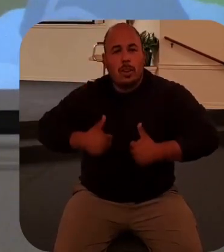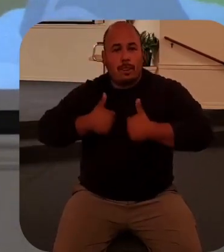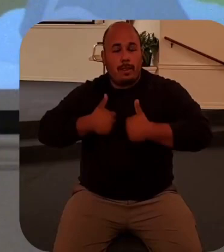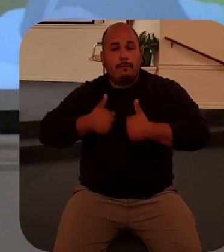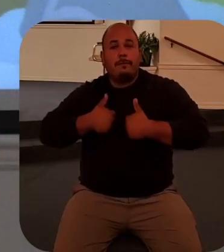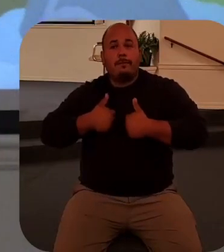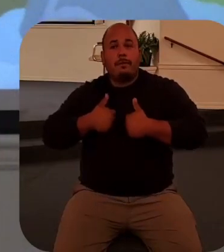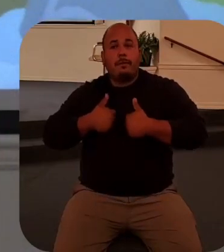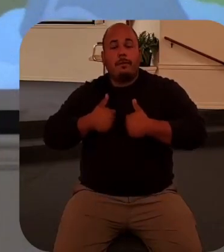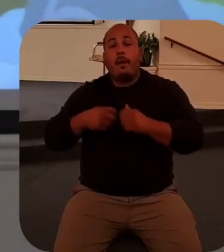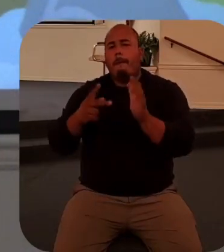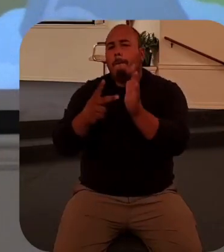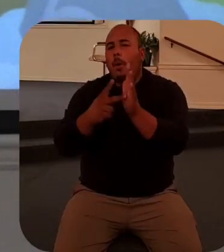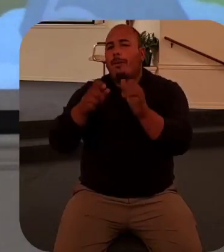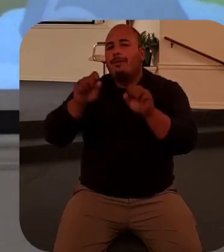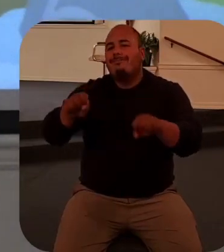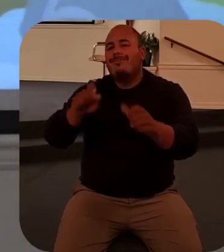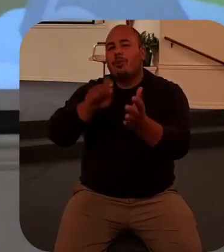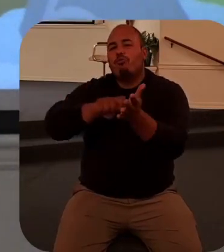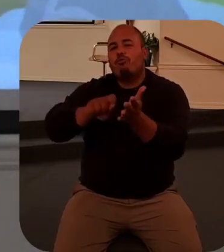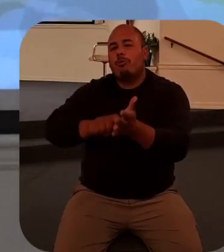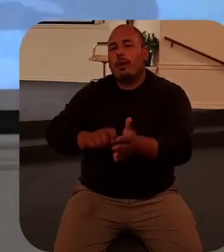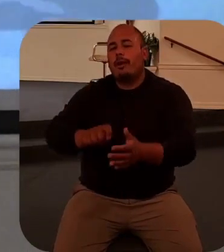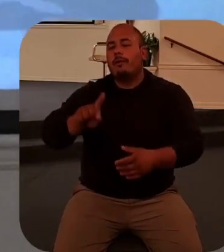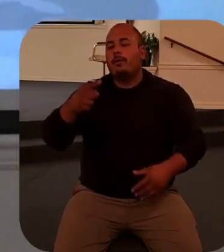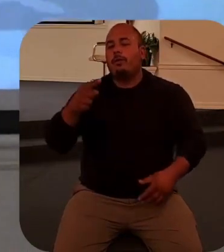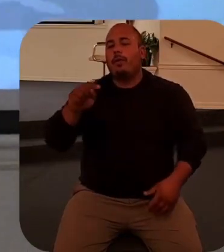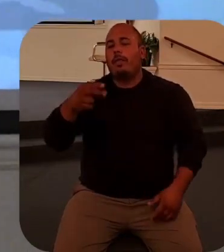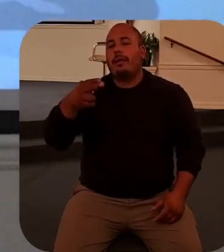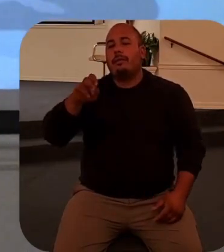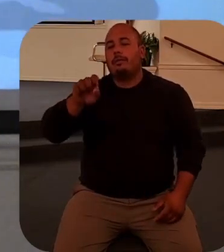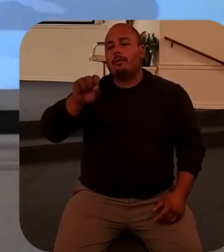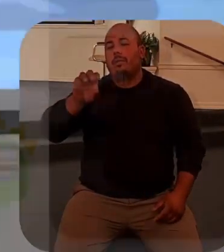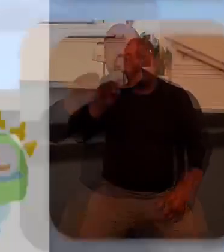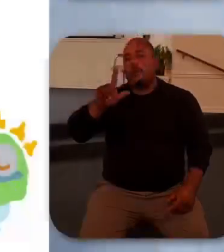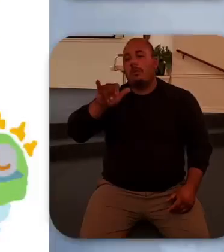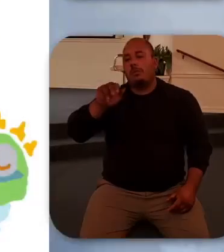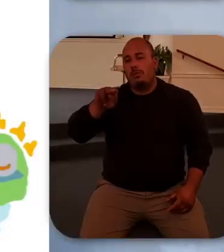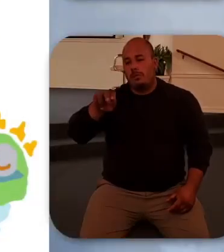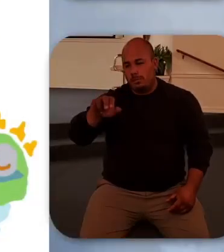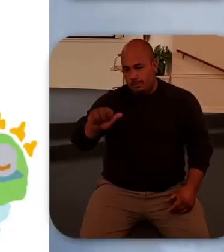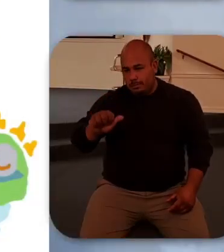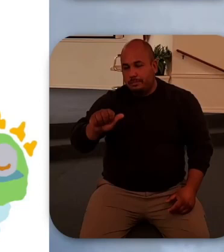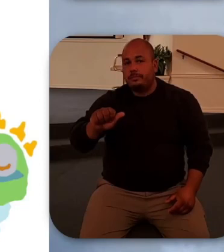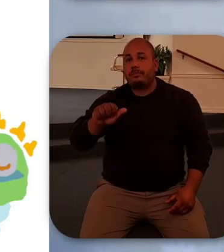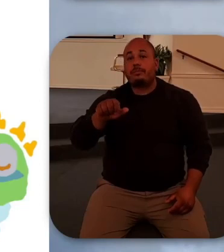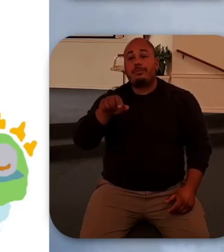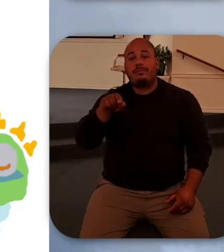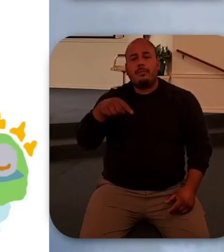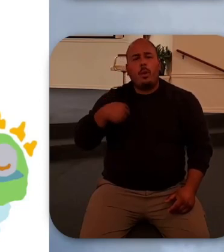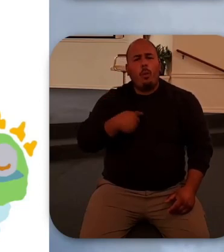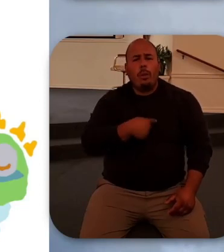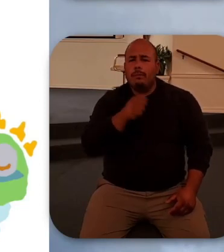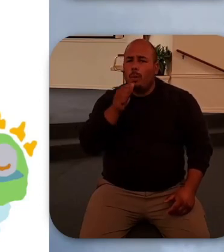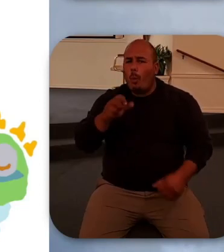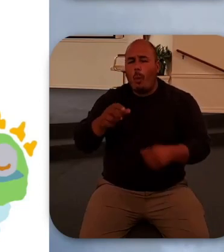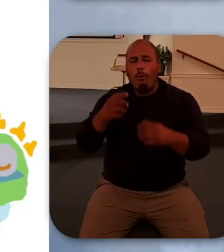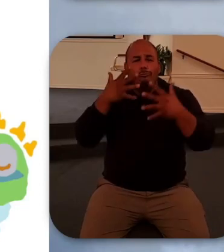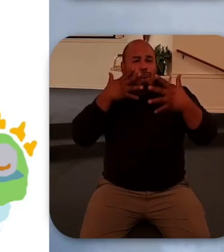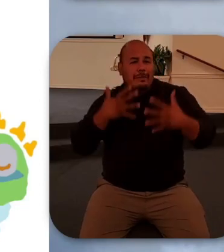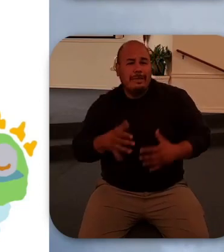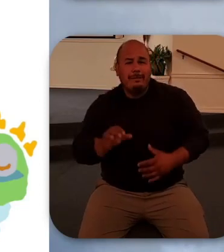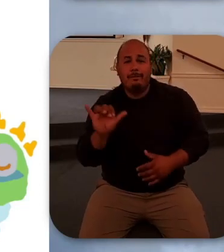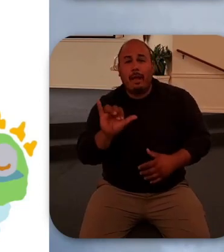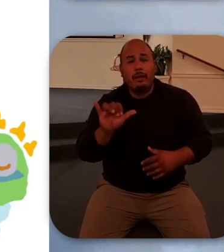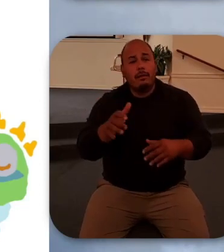write in 1 Thessalonians 4 verse 13 that we do not grieve like the rest of mankind who have